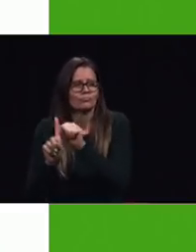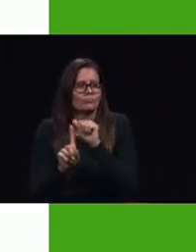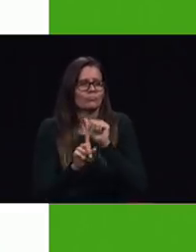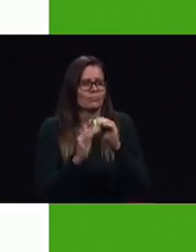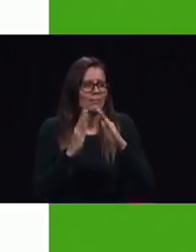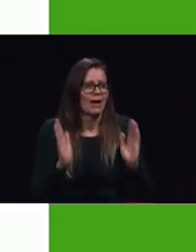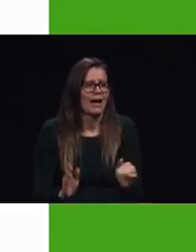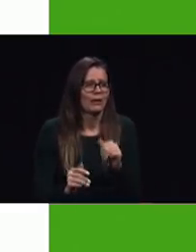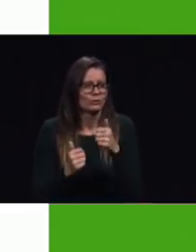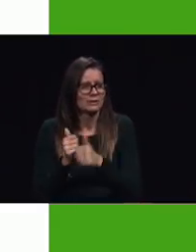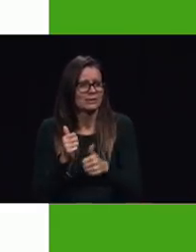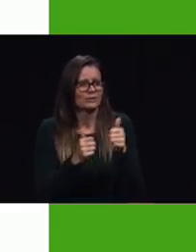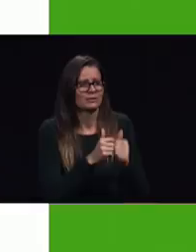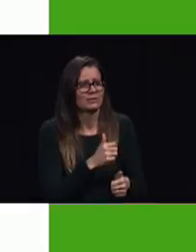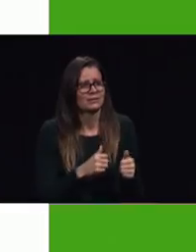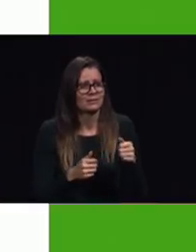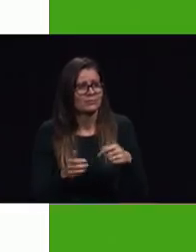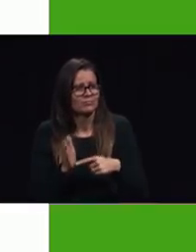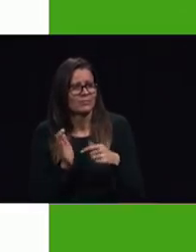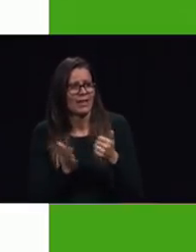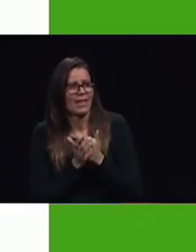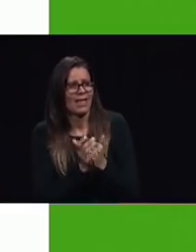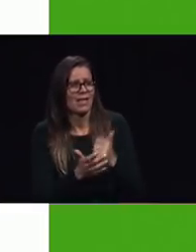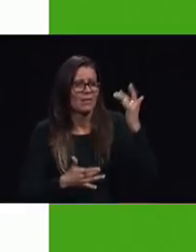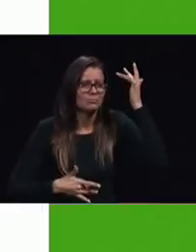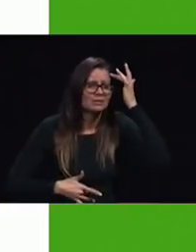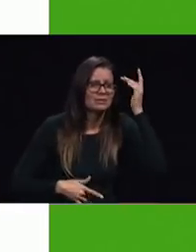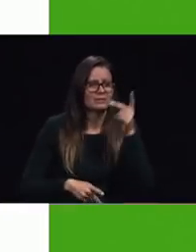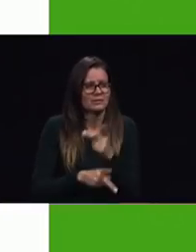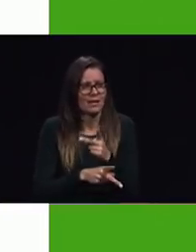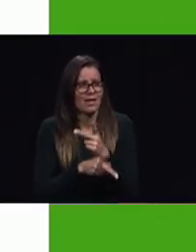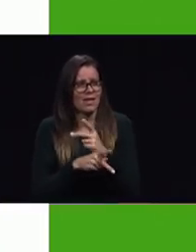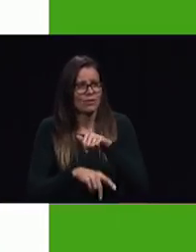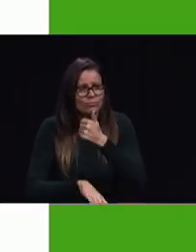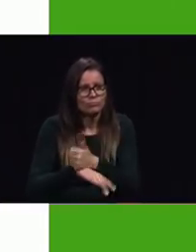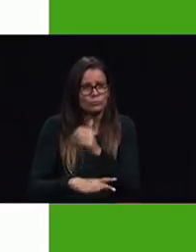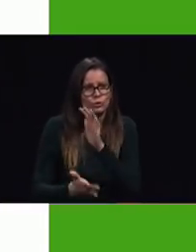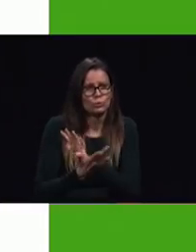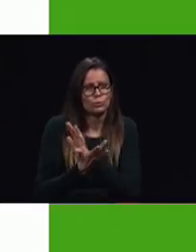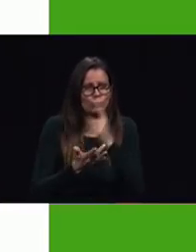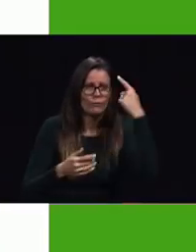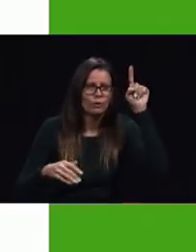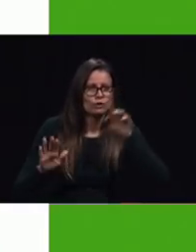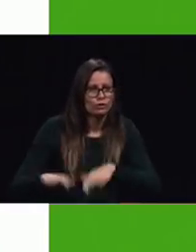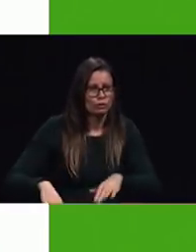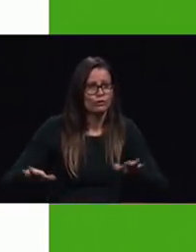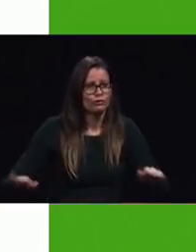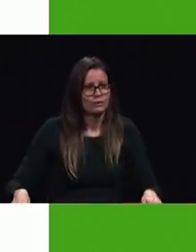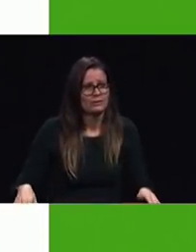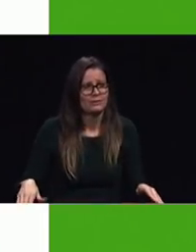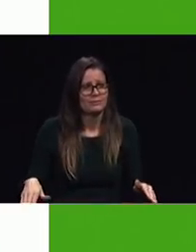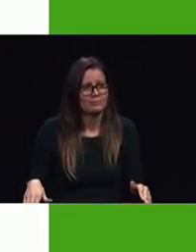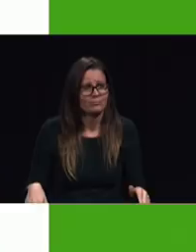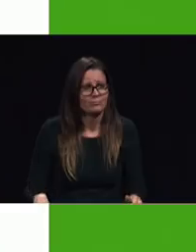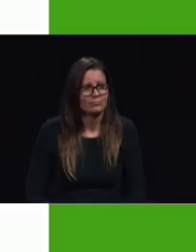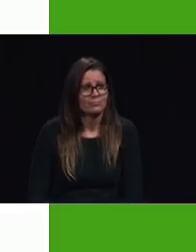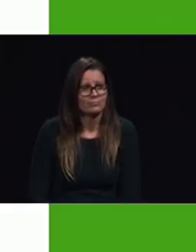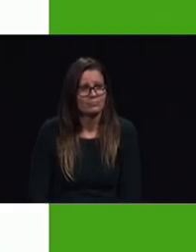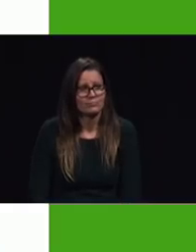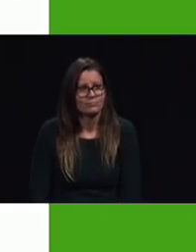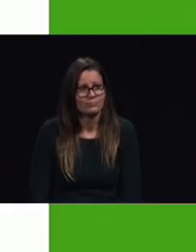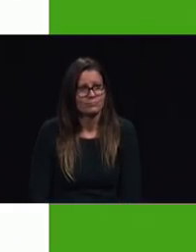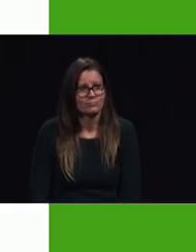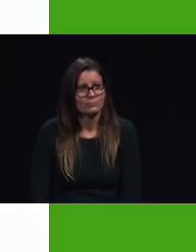care of the sick a school for the children has been conducted for a time a working men's home and medical mission was